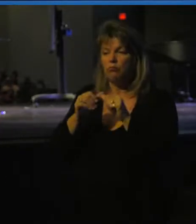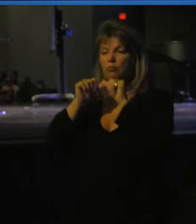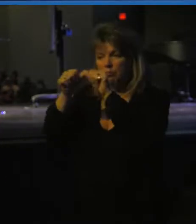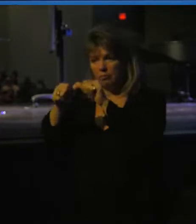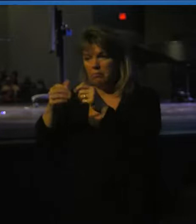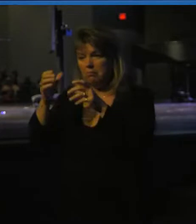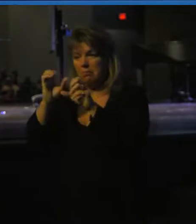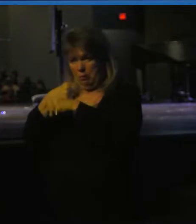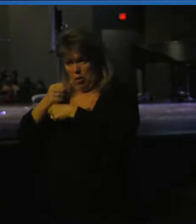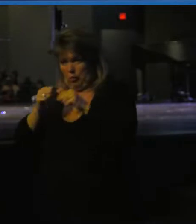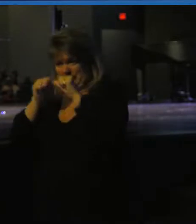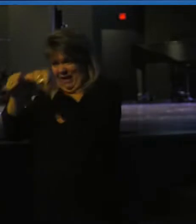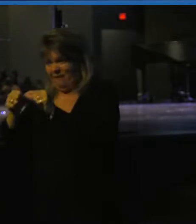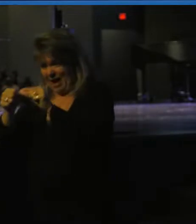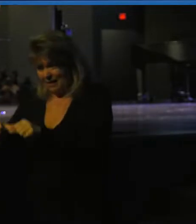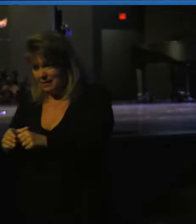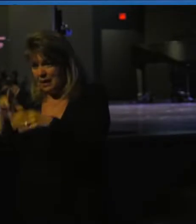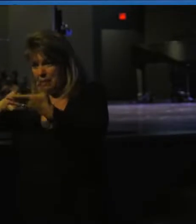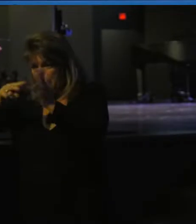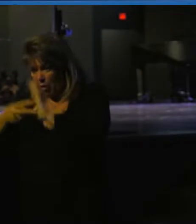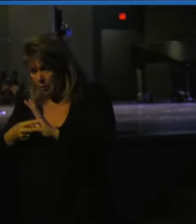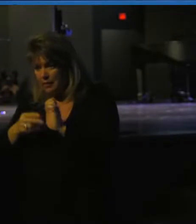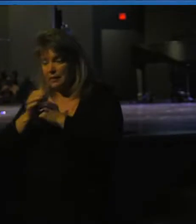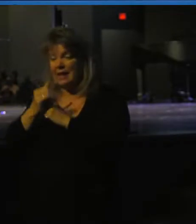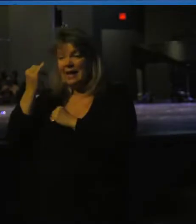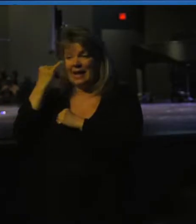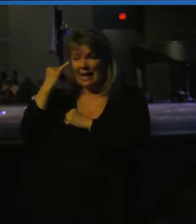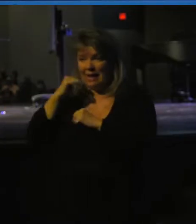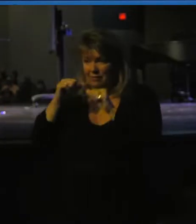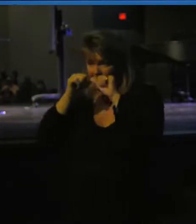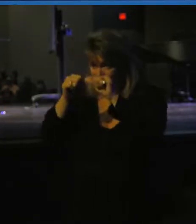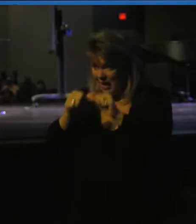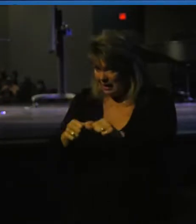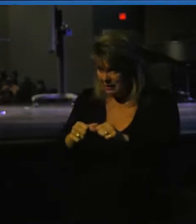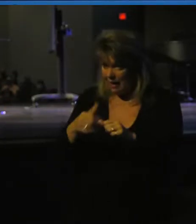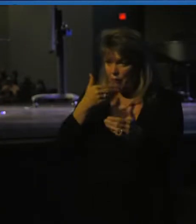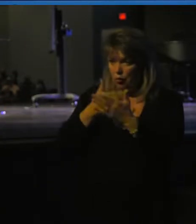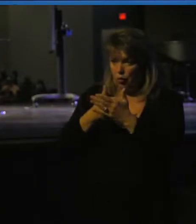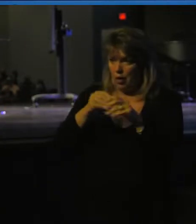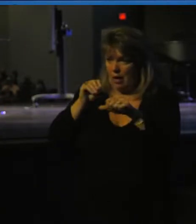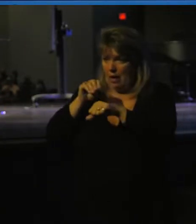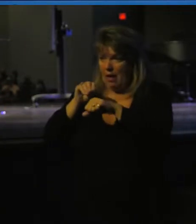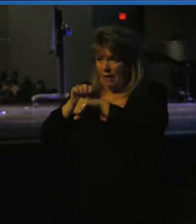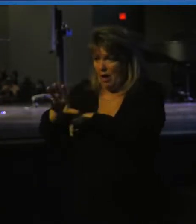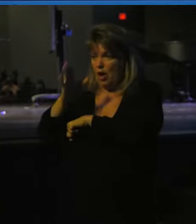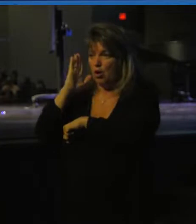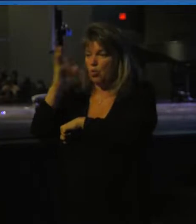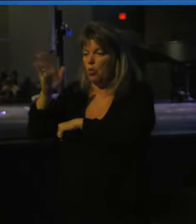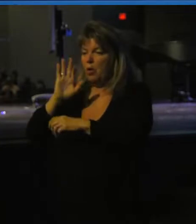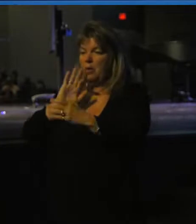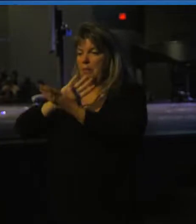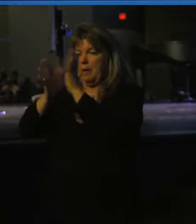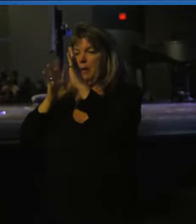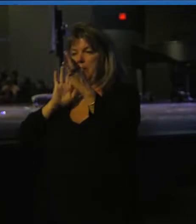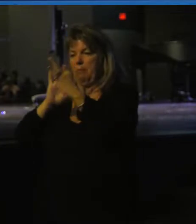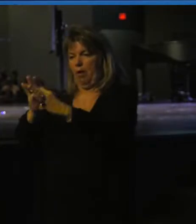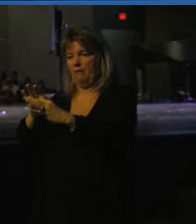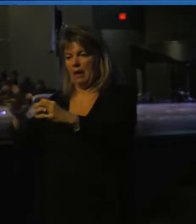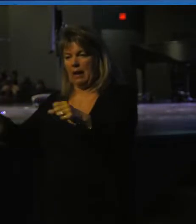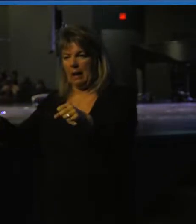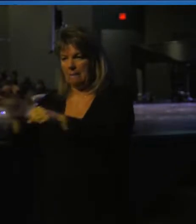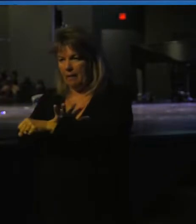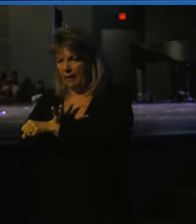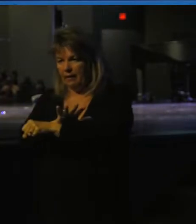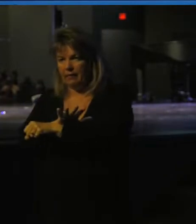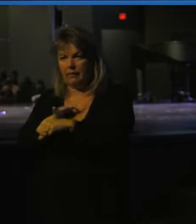And here's the purpose. Why? And let steadfastness have its full effect, that you may be perfect and complete,